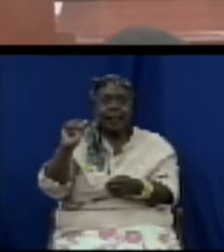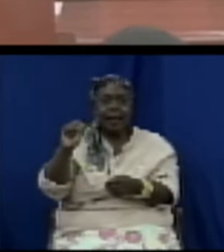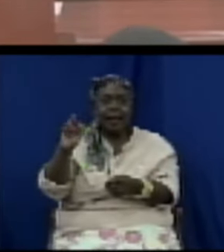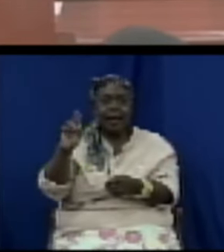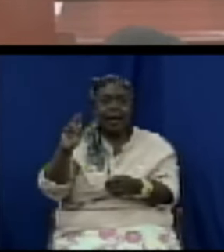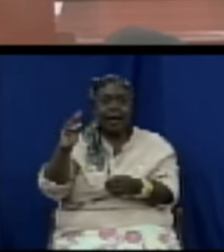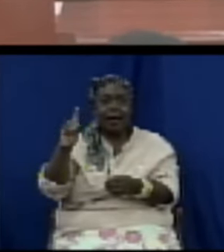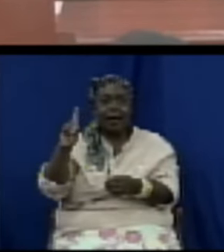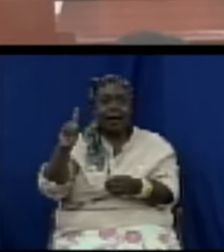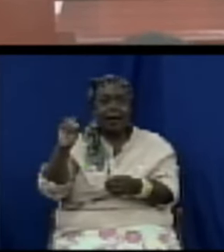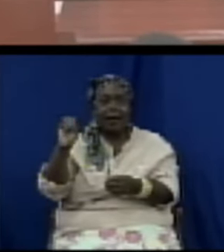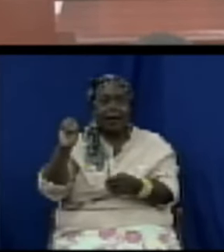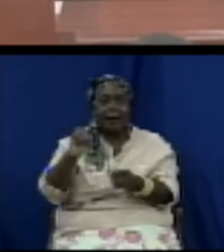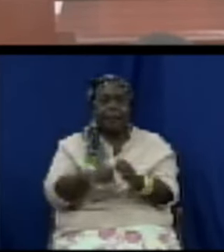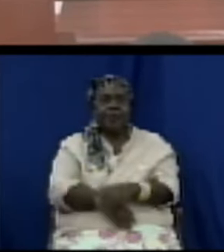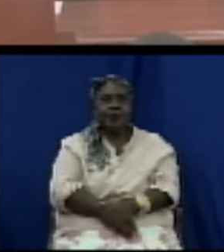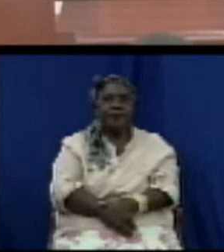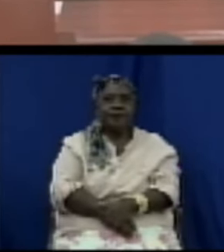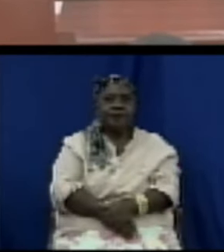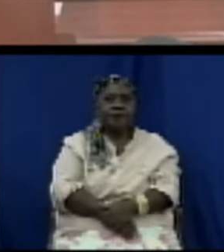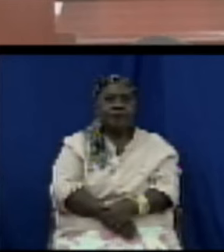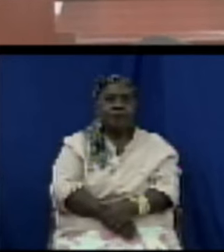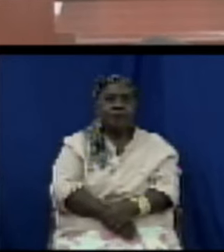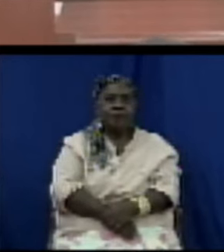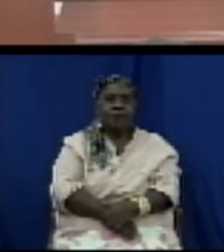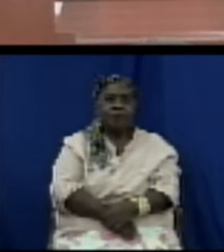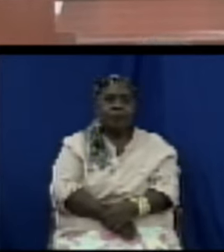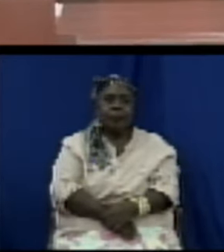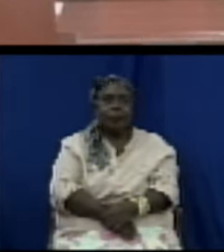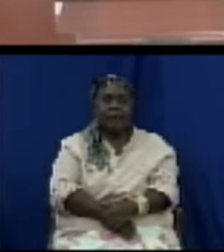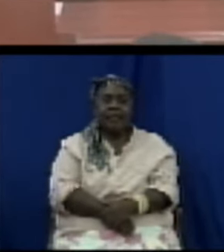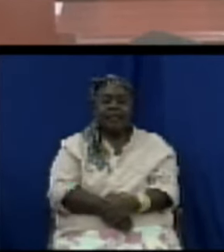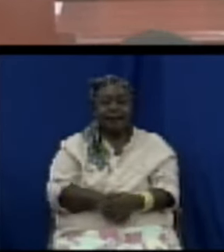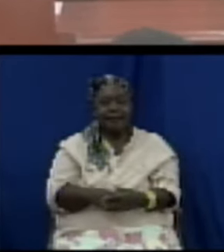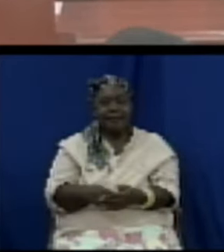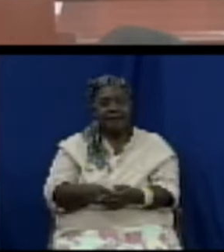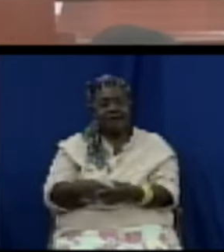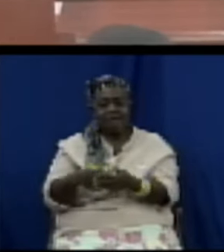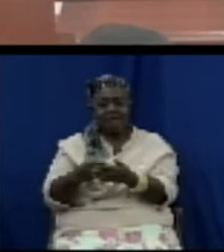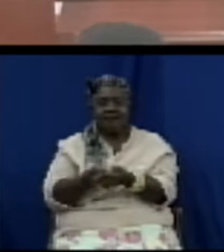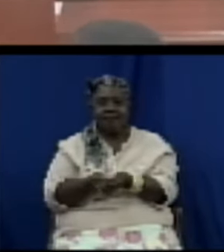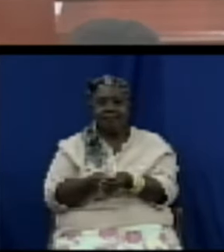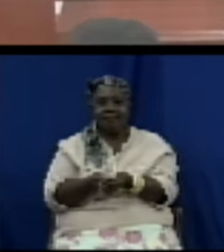Oh this one here greetings Madam Speaker